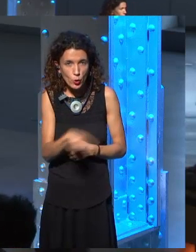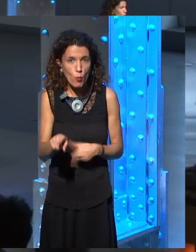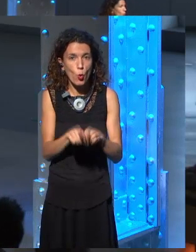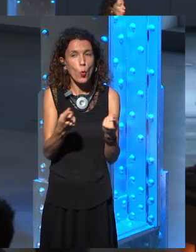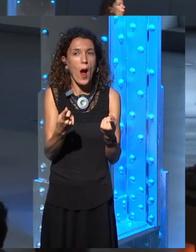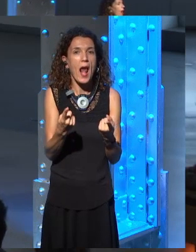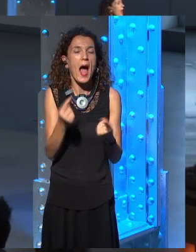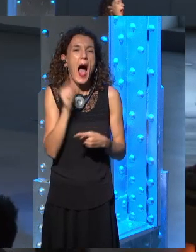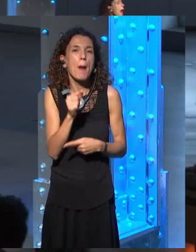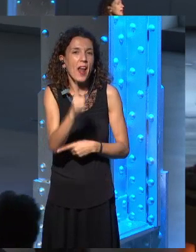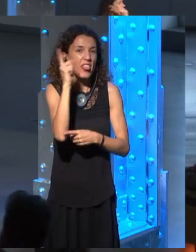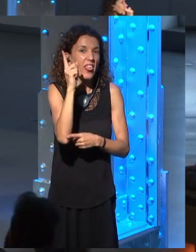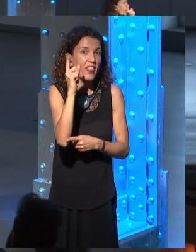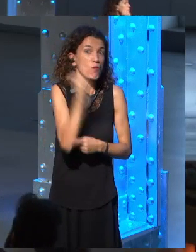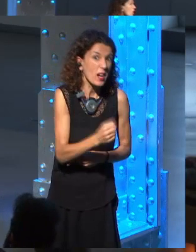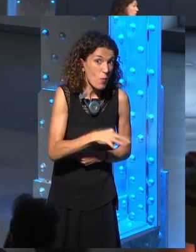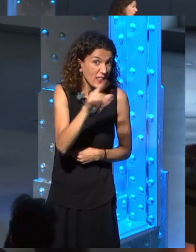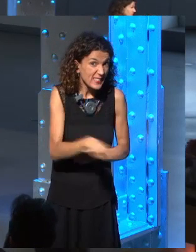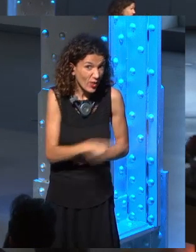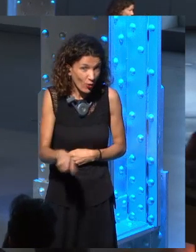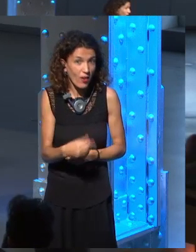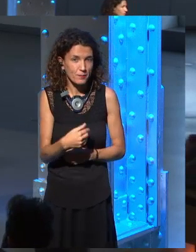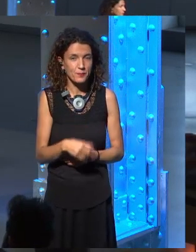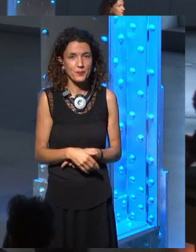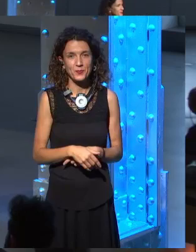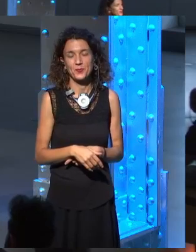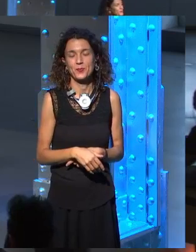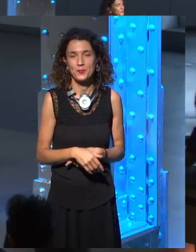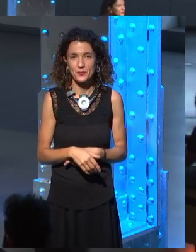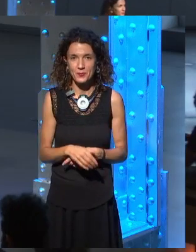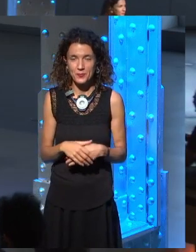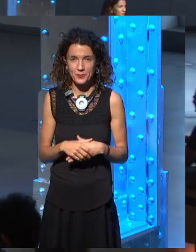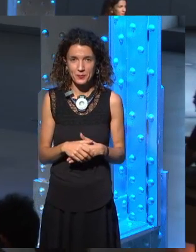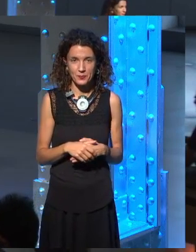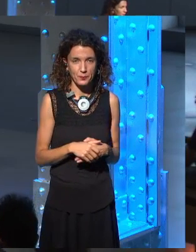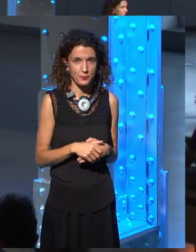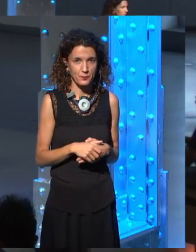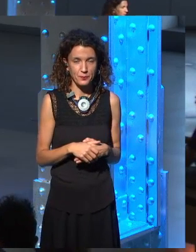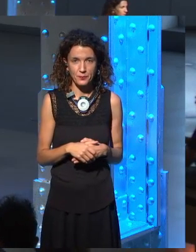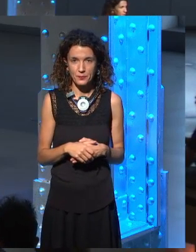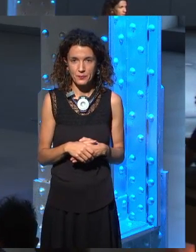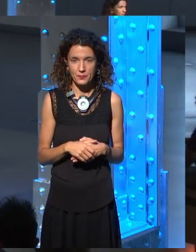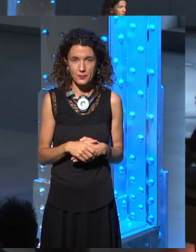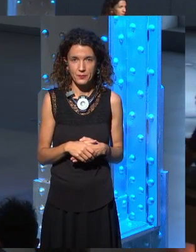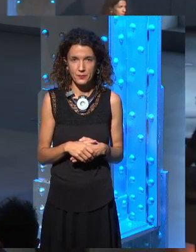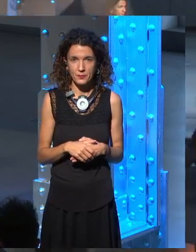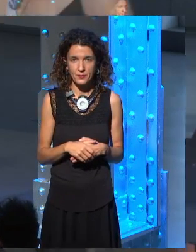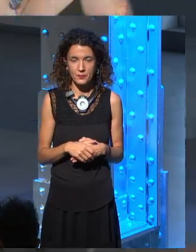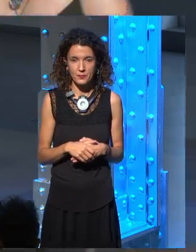maybe you're threatened because you cannot say anything else. Maybe you know more things that you're willing to let us know.